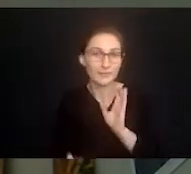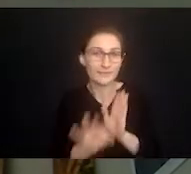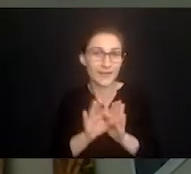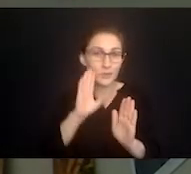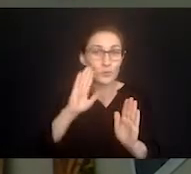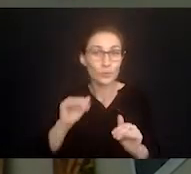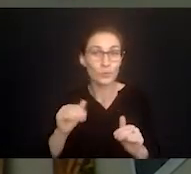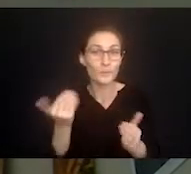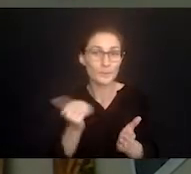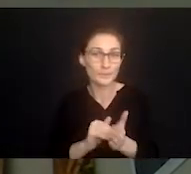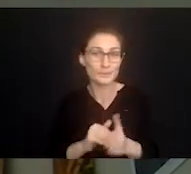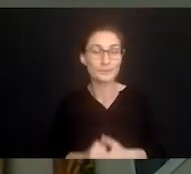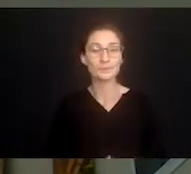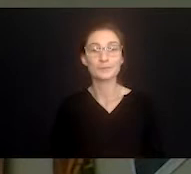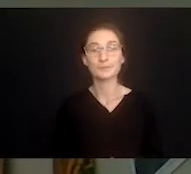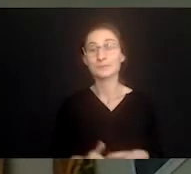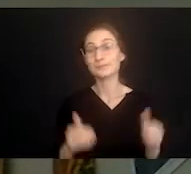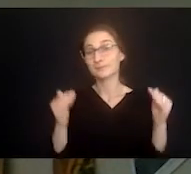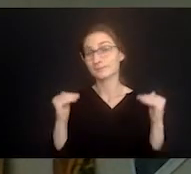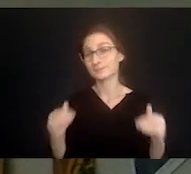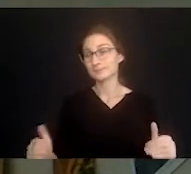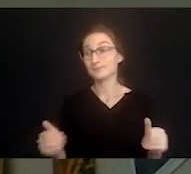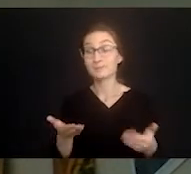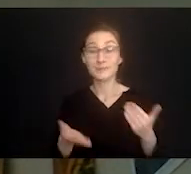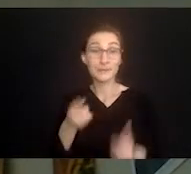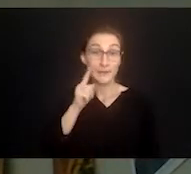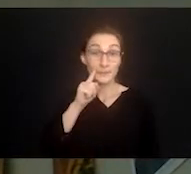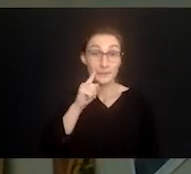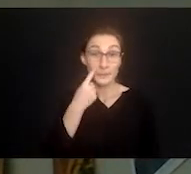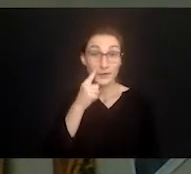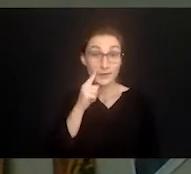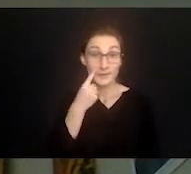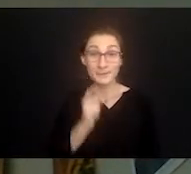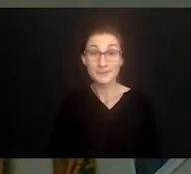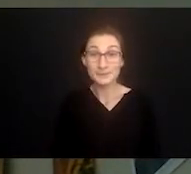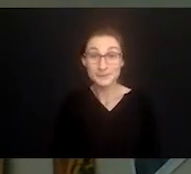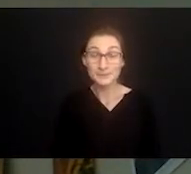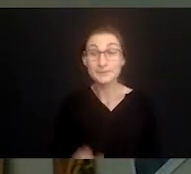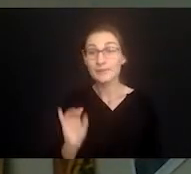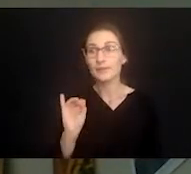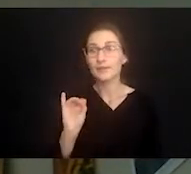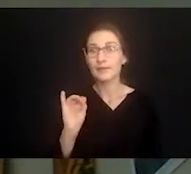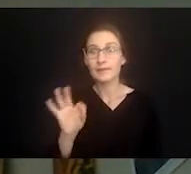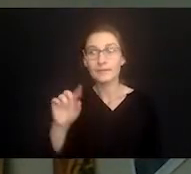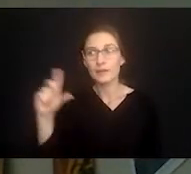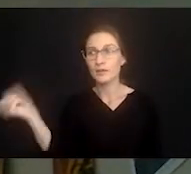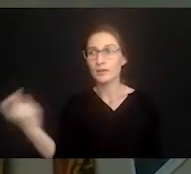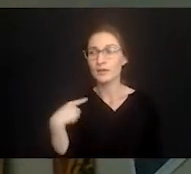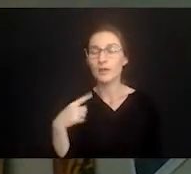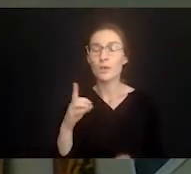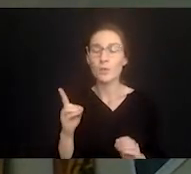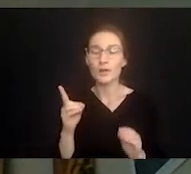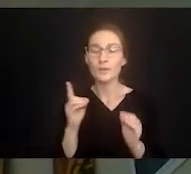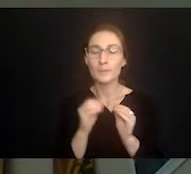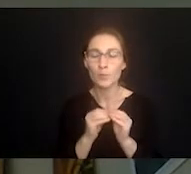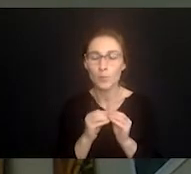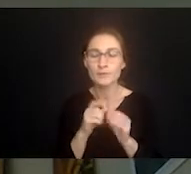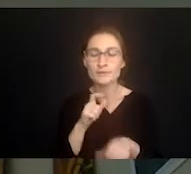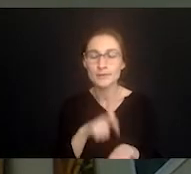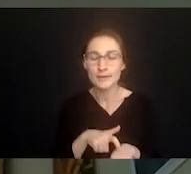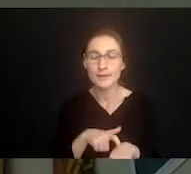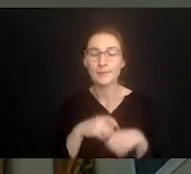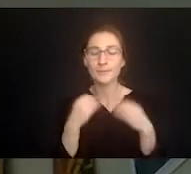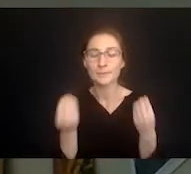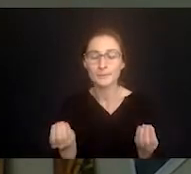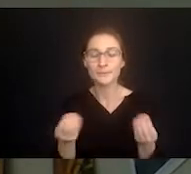find that hope to go on again. How about boredom? If I hear that same question one more